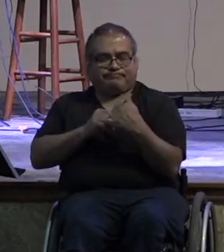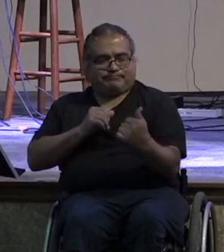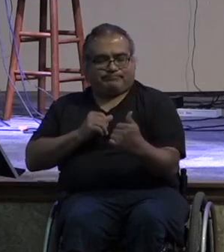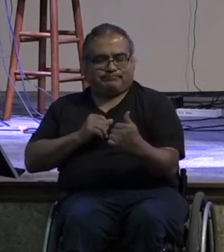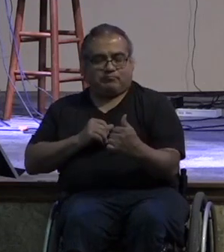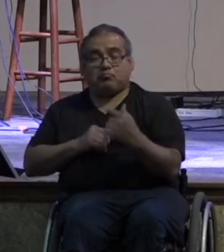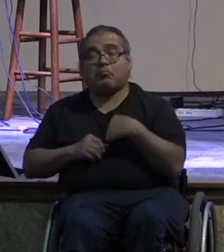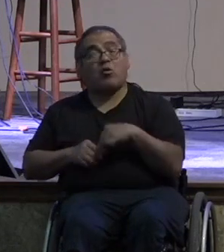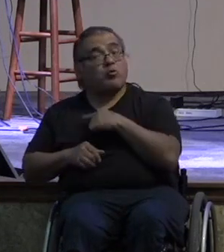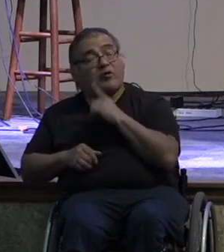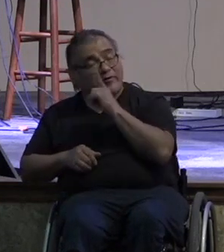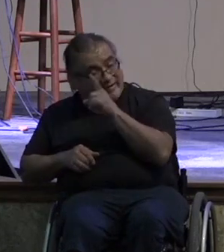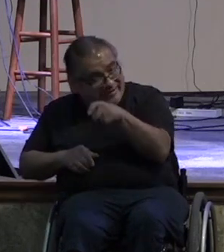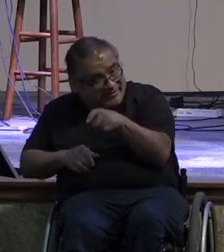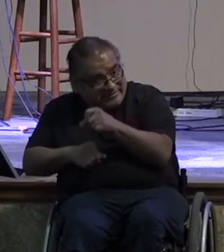need each other